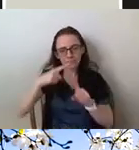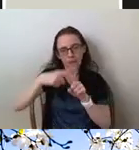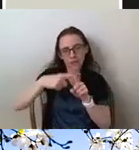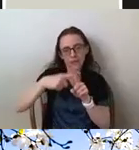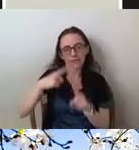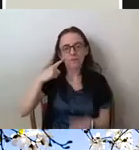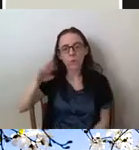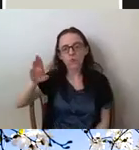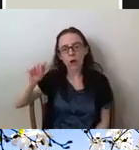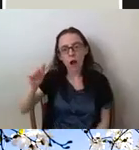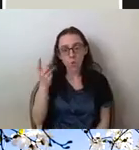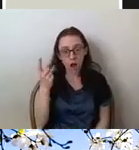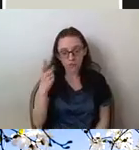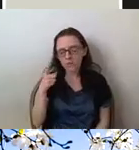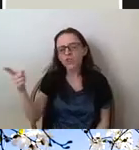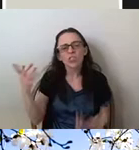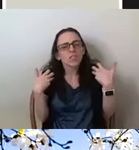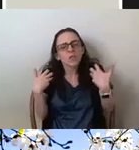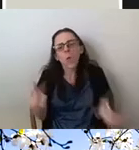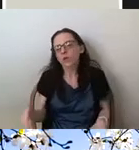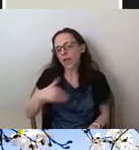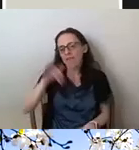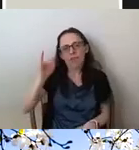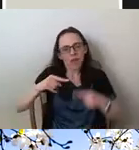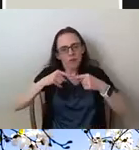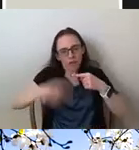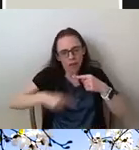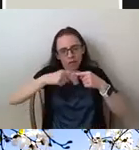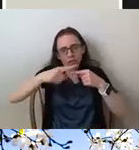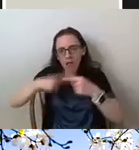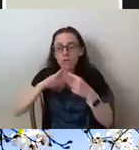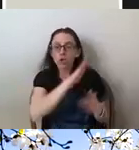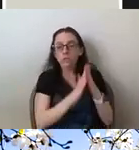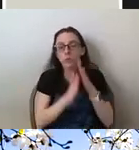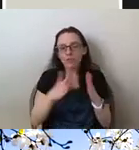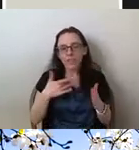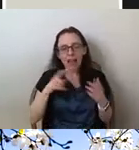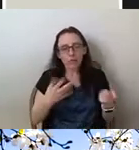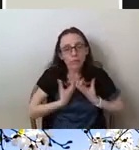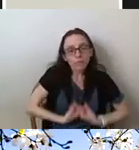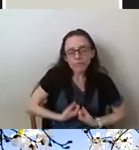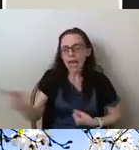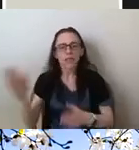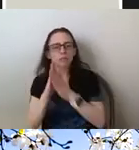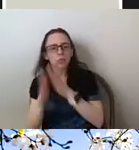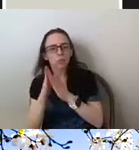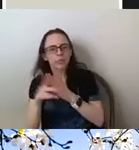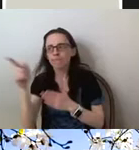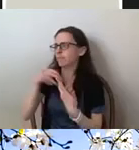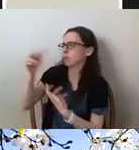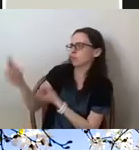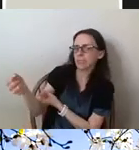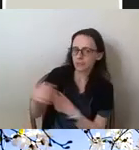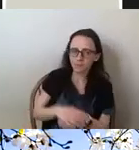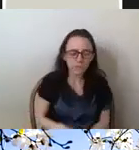wants to break out of this cycle of medical distrust and silence in her community. Next, regarding lack of data and information,